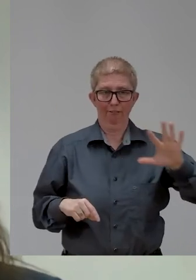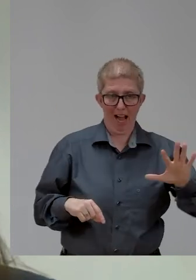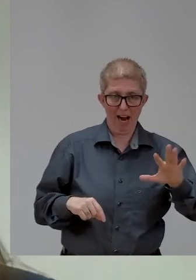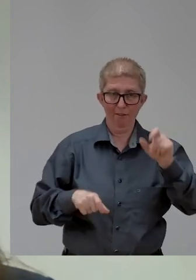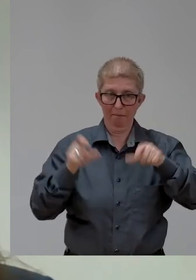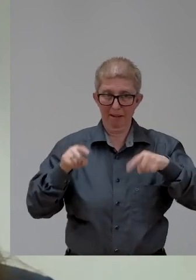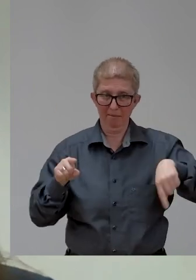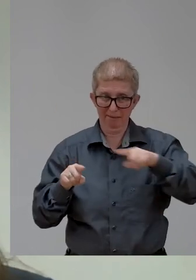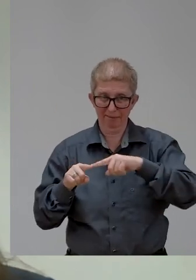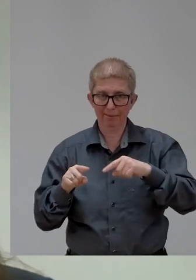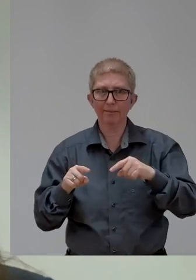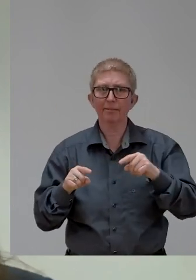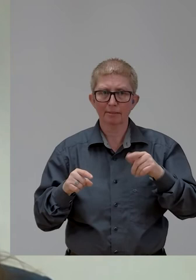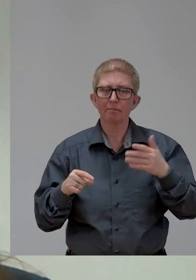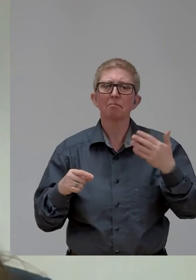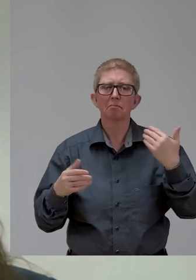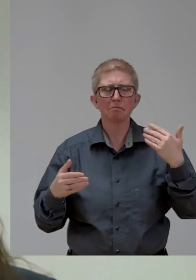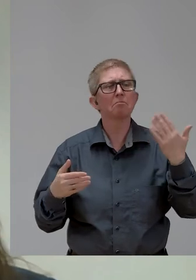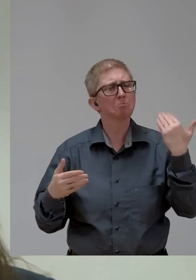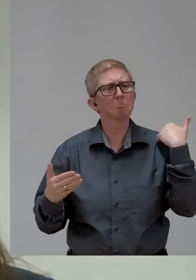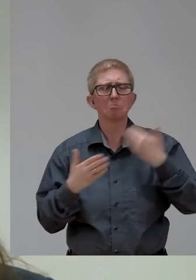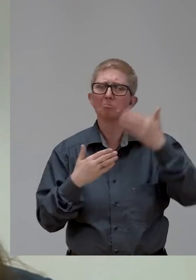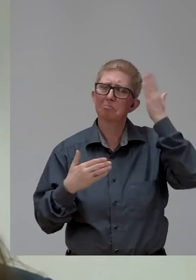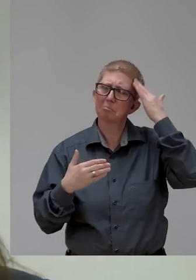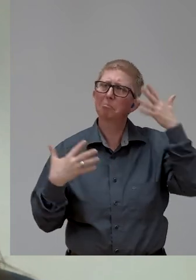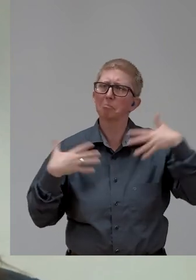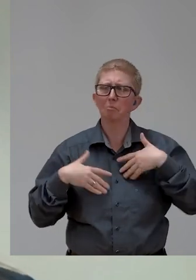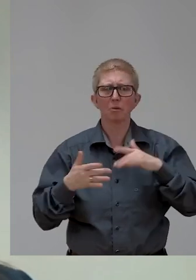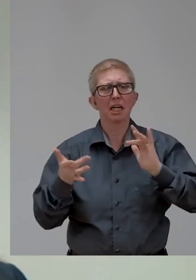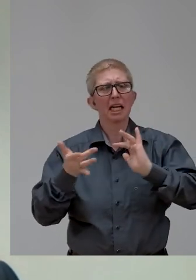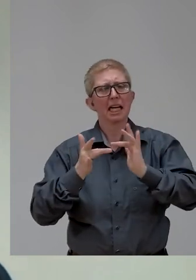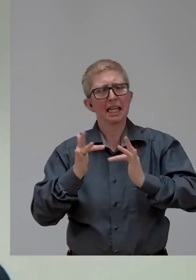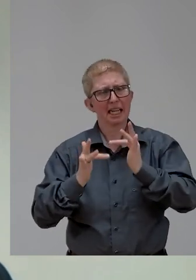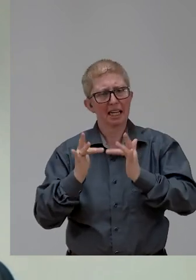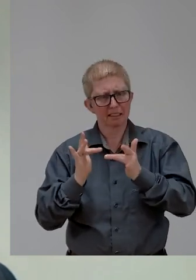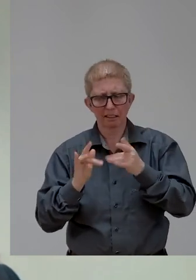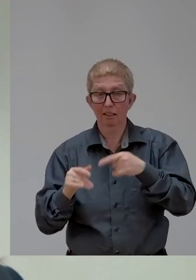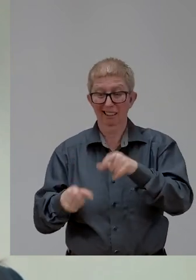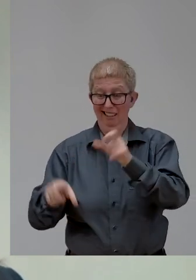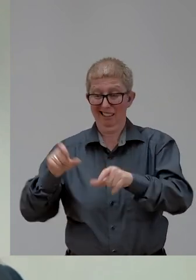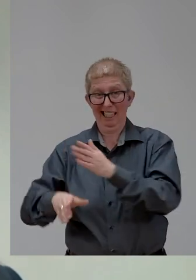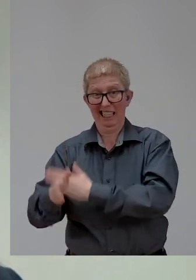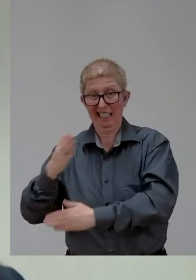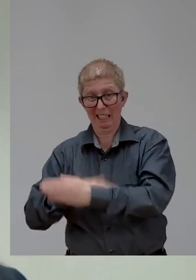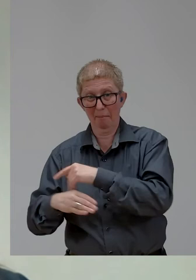internet as the other people without disabilities. So maybe the gap is closing in the younger ages, people are using